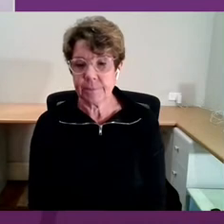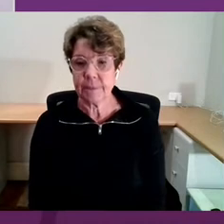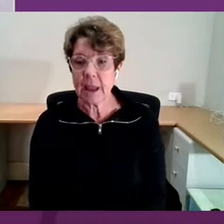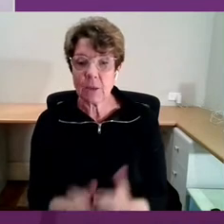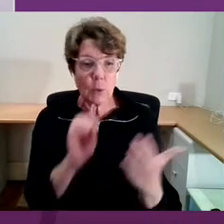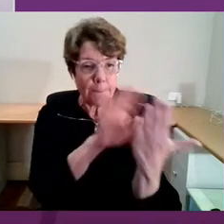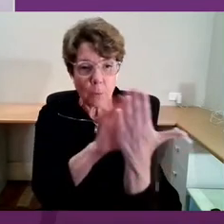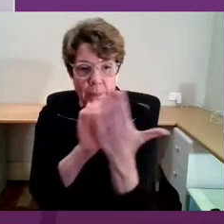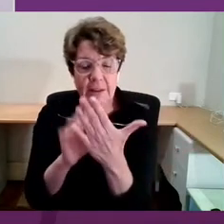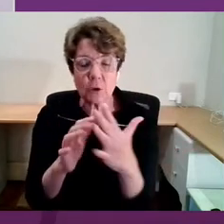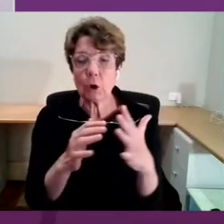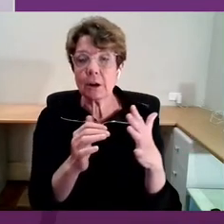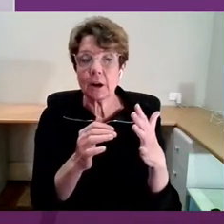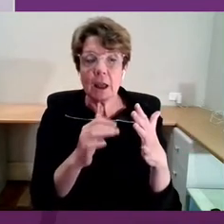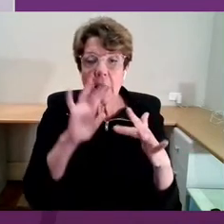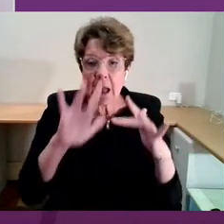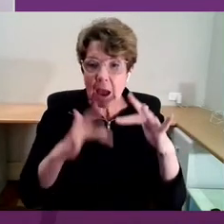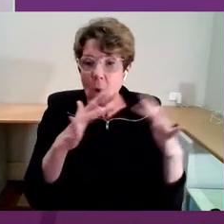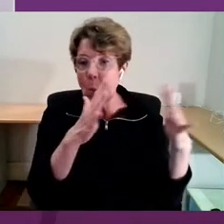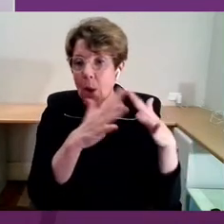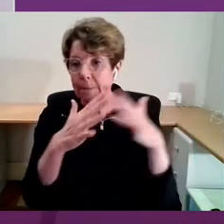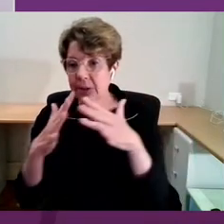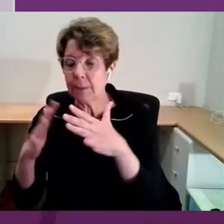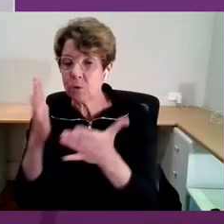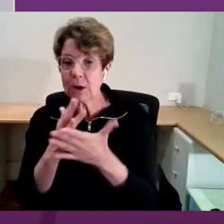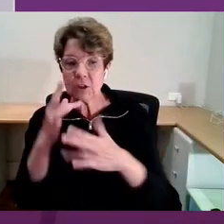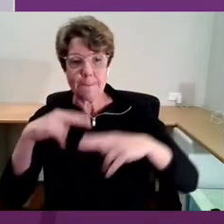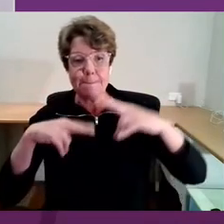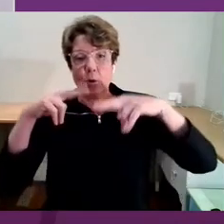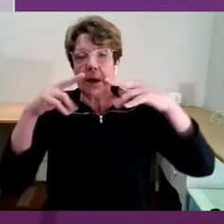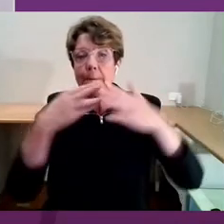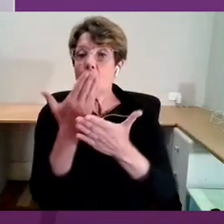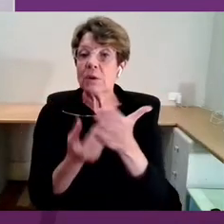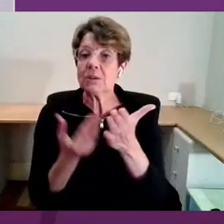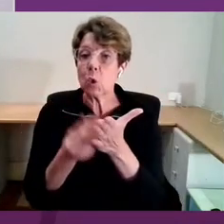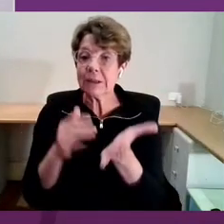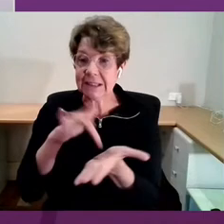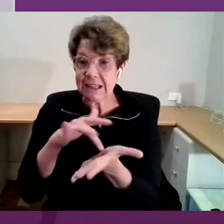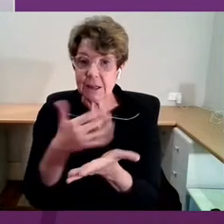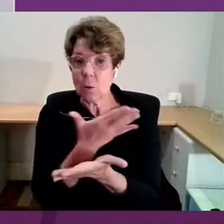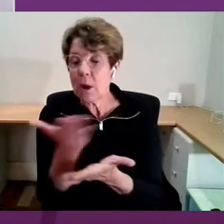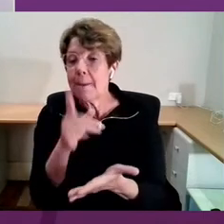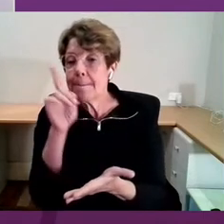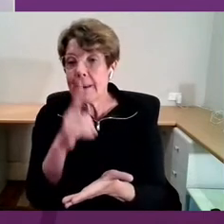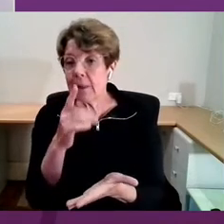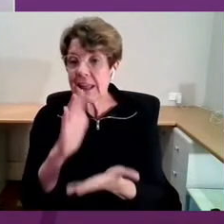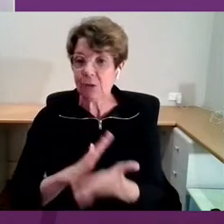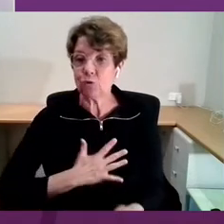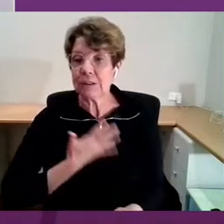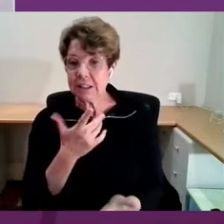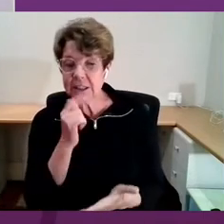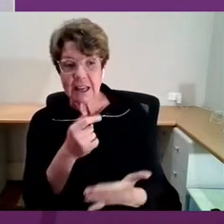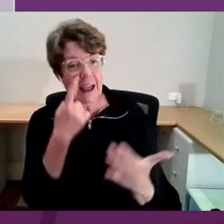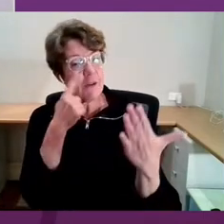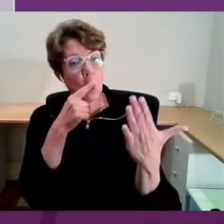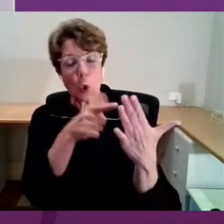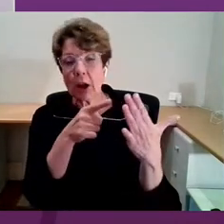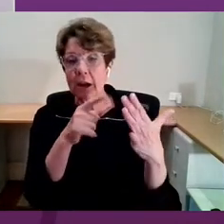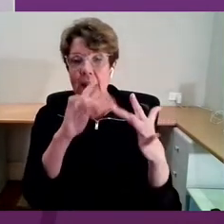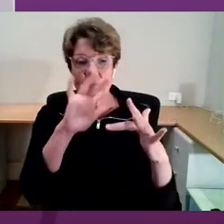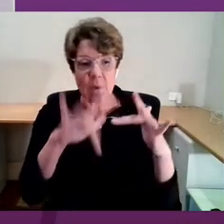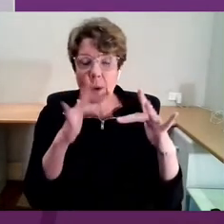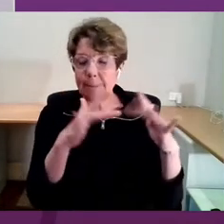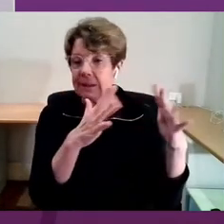to try and build a resource centre where people who are interested in this can go to get some good thinking and some good indications